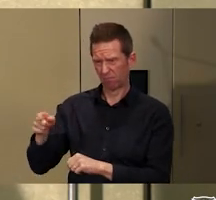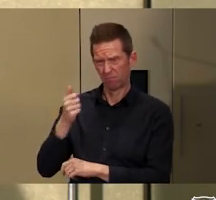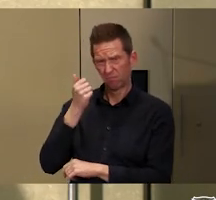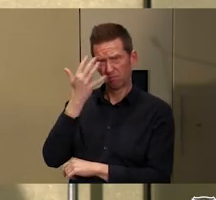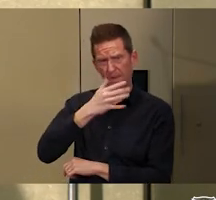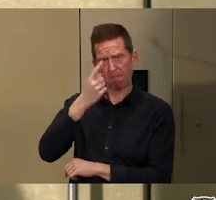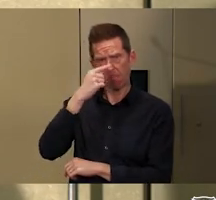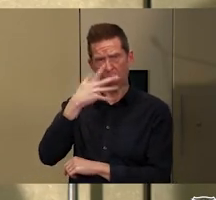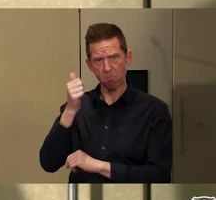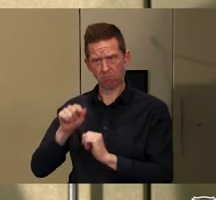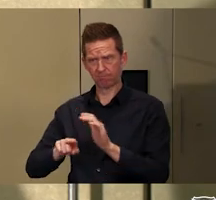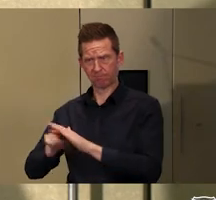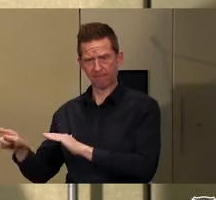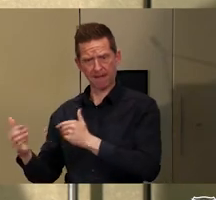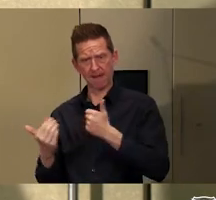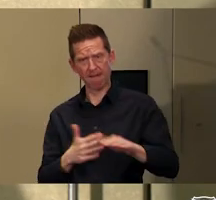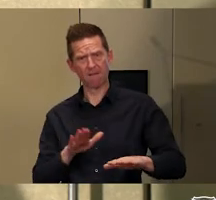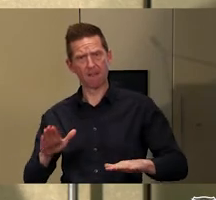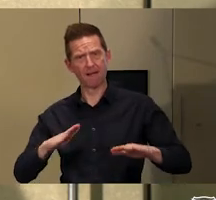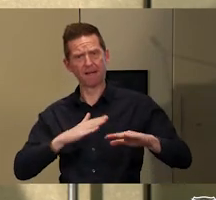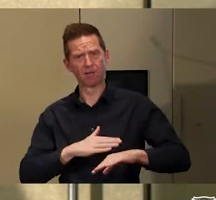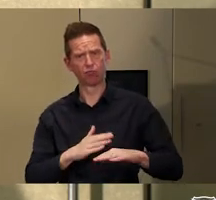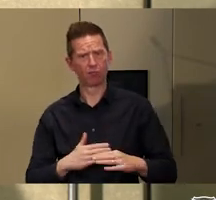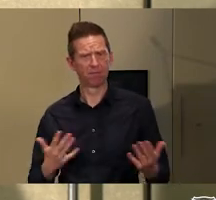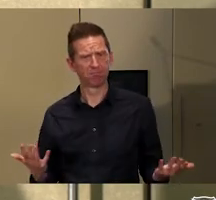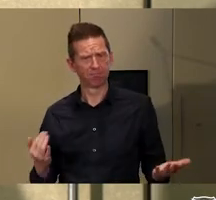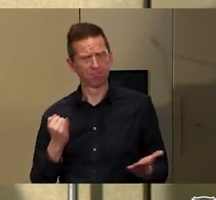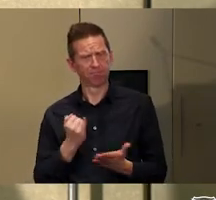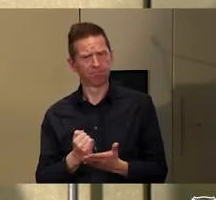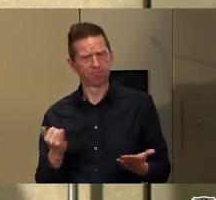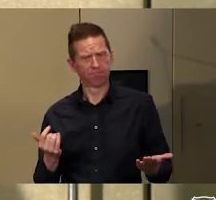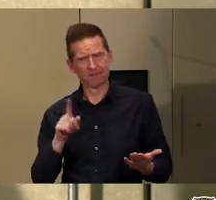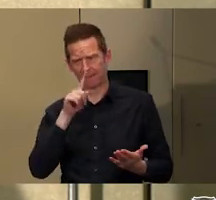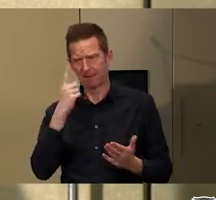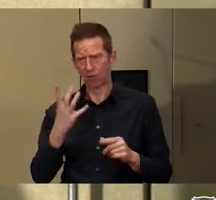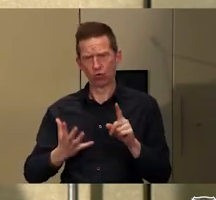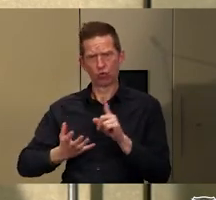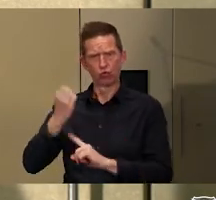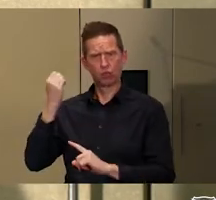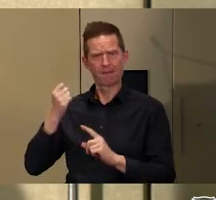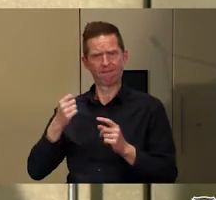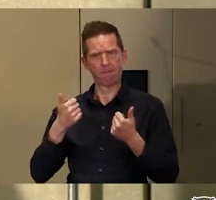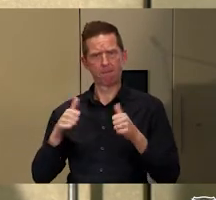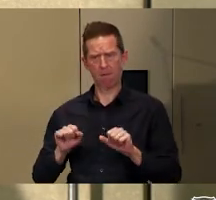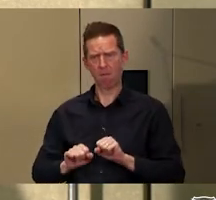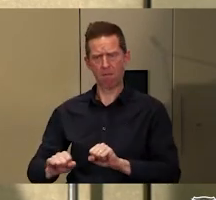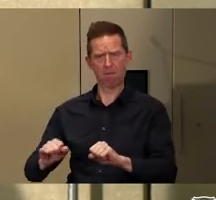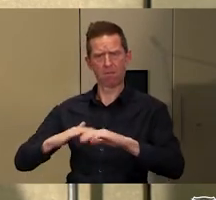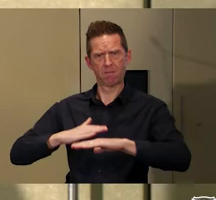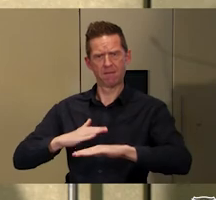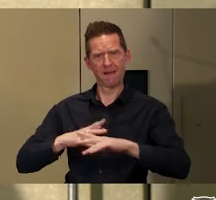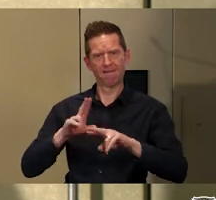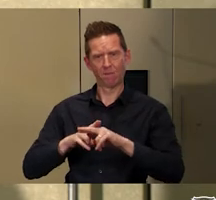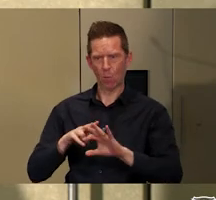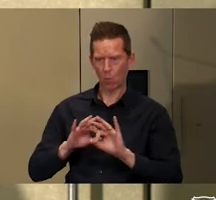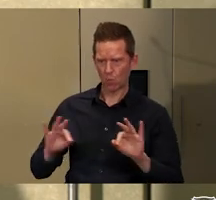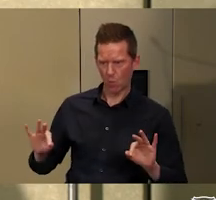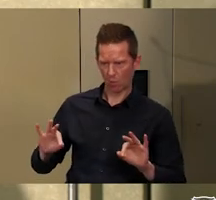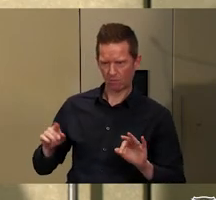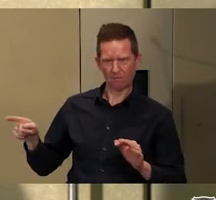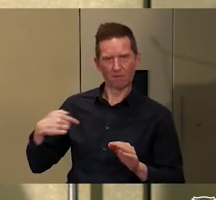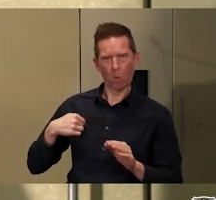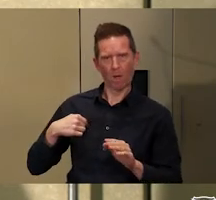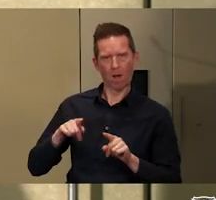and we're going to achieve a kind of terra nullius if that economic process continues.